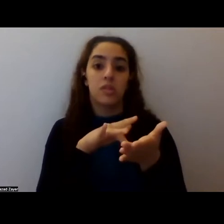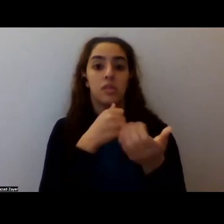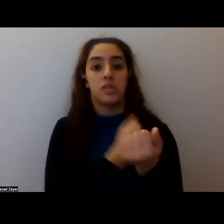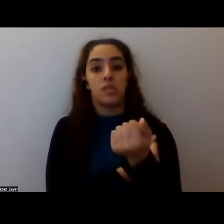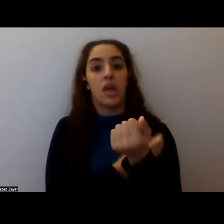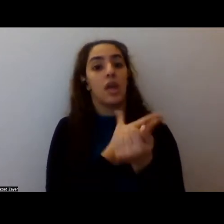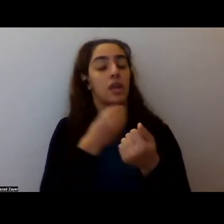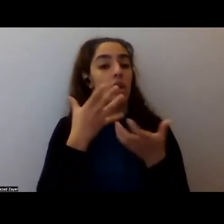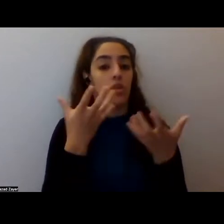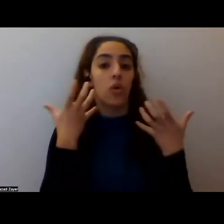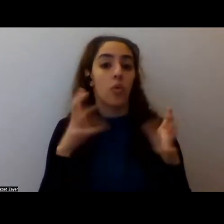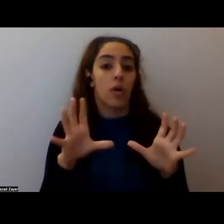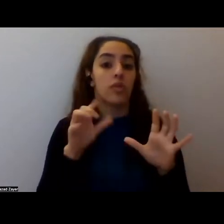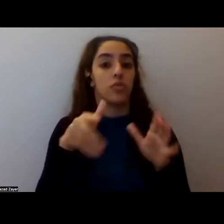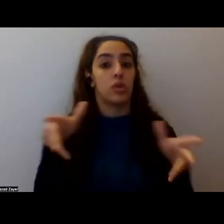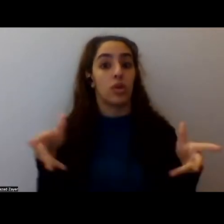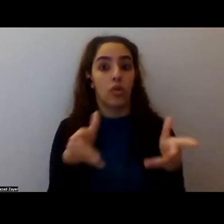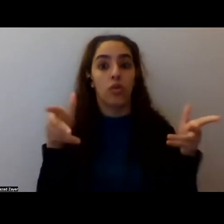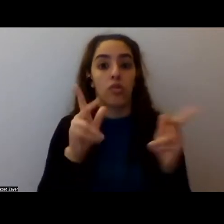encourage people to take that risk.